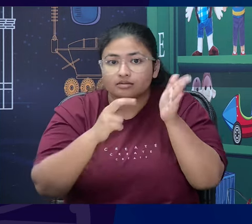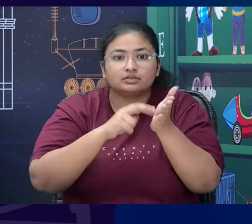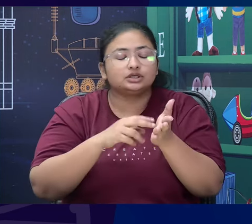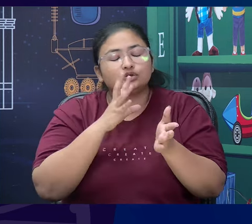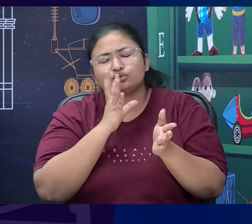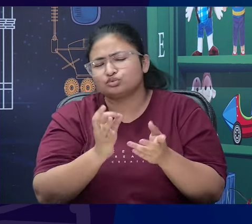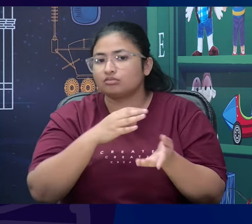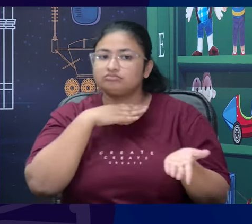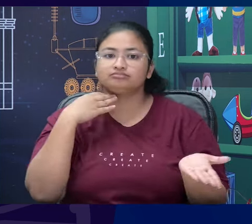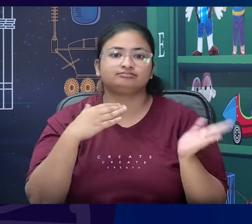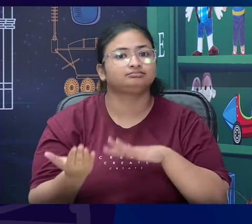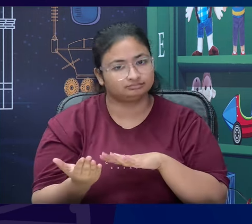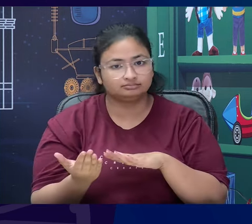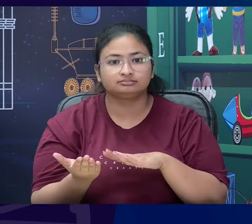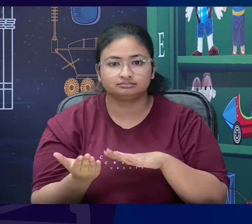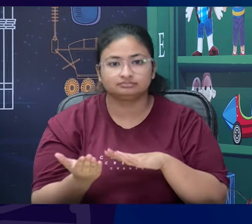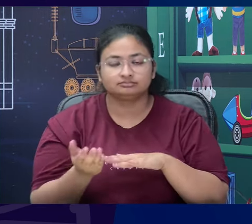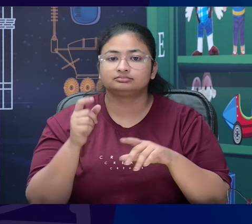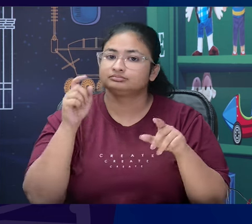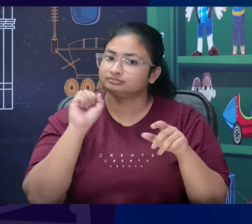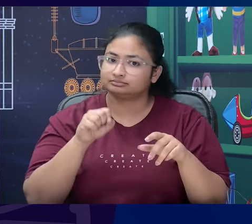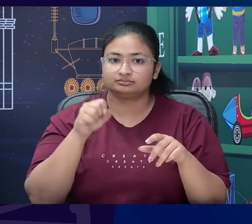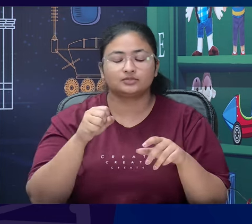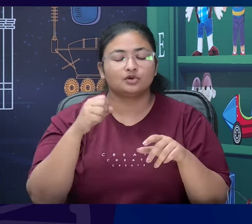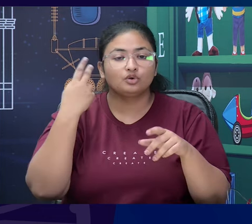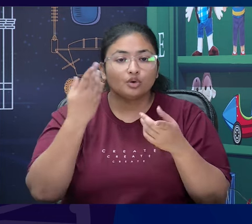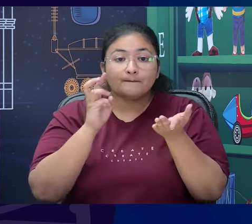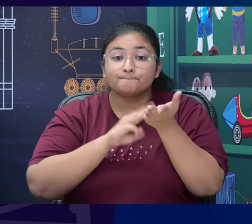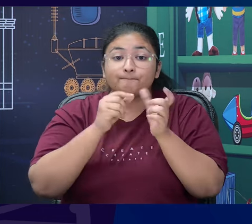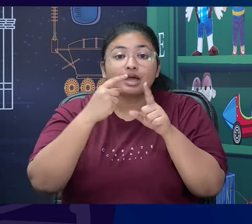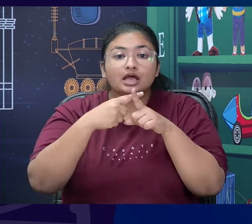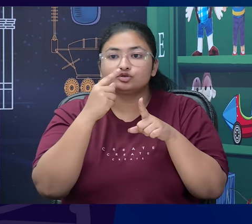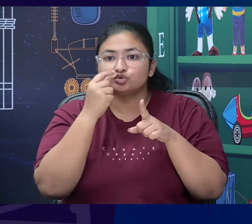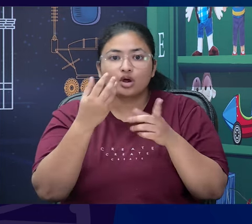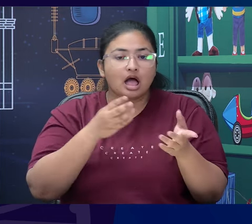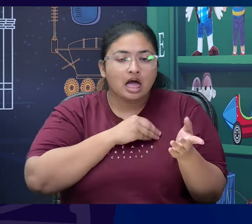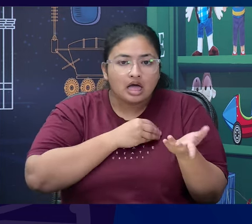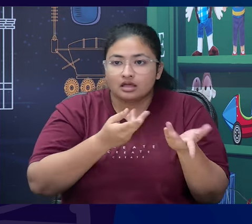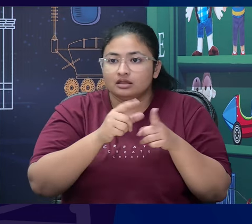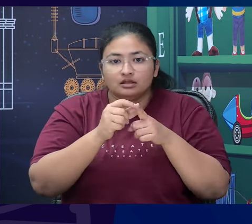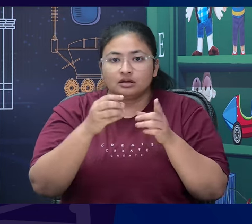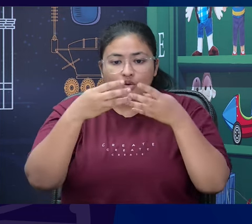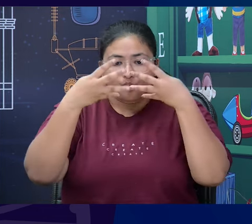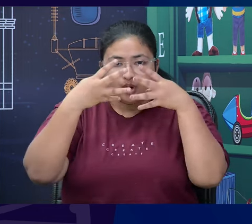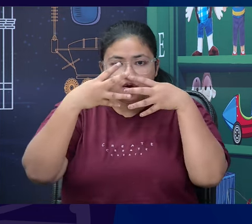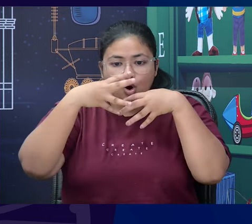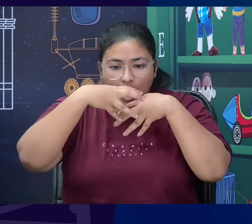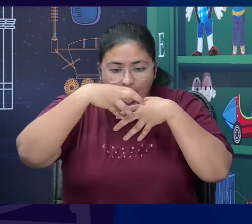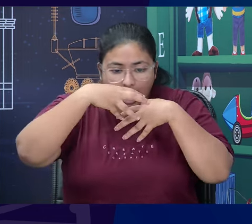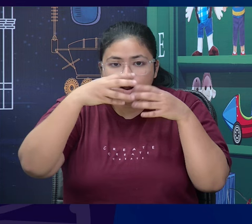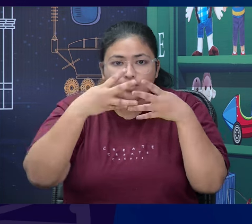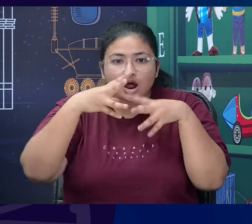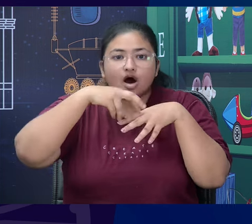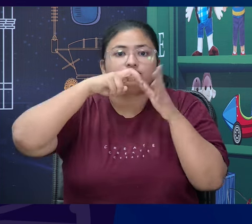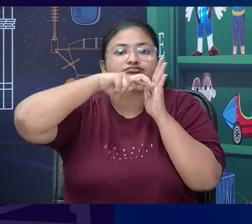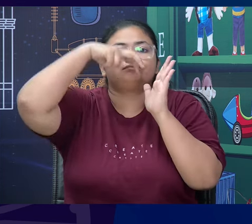Die. Die yes. So, he falls from there and you know then the waiter enters with drinks